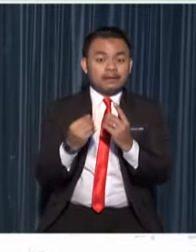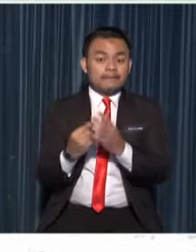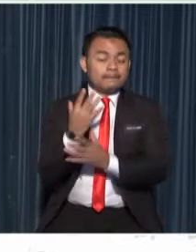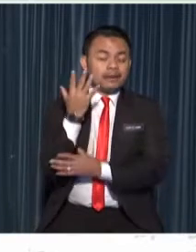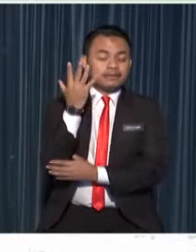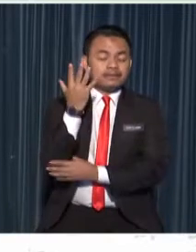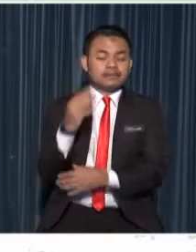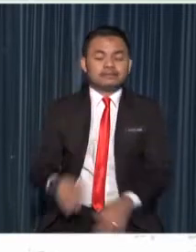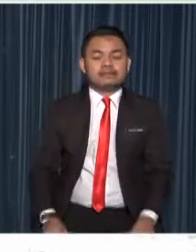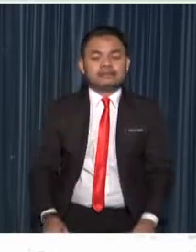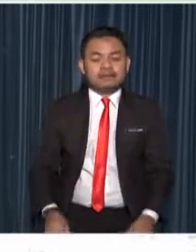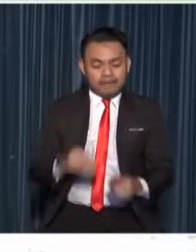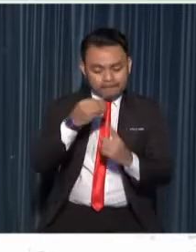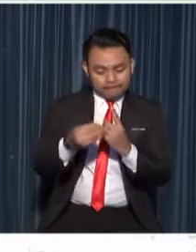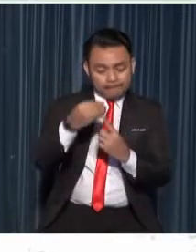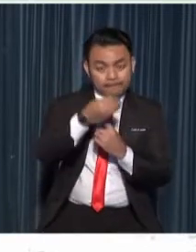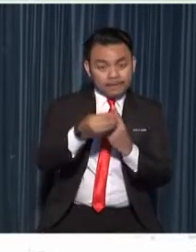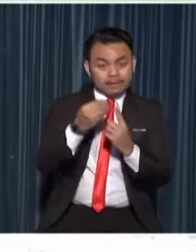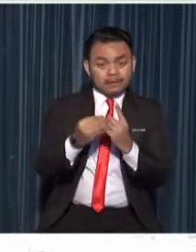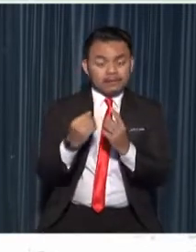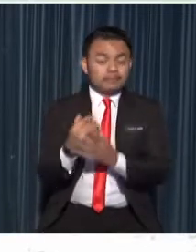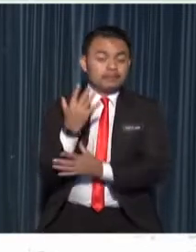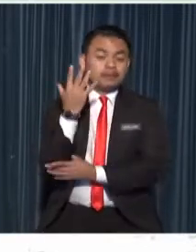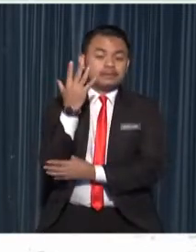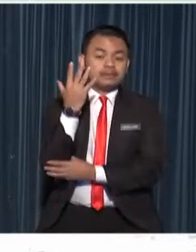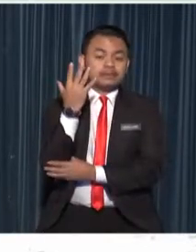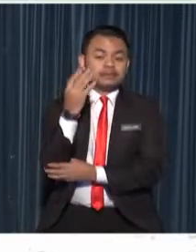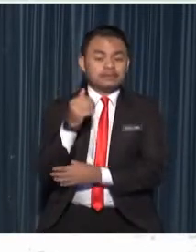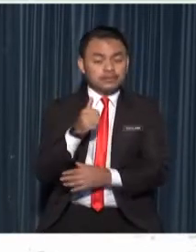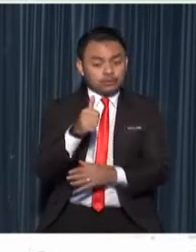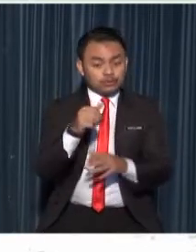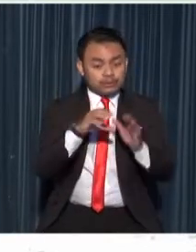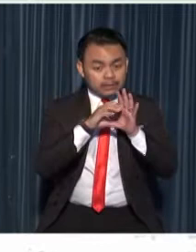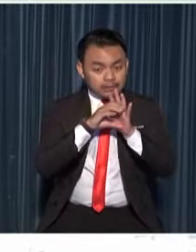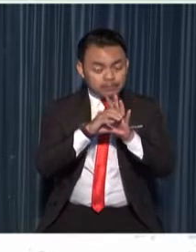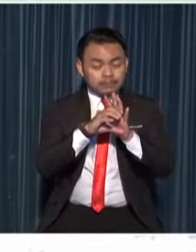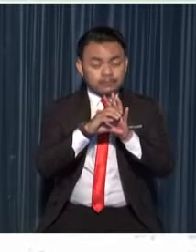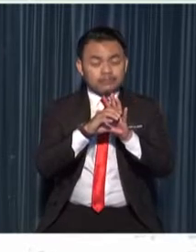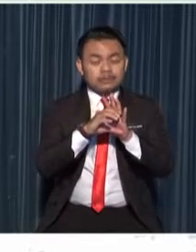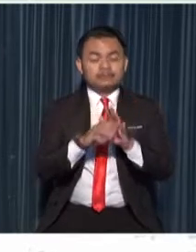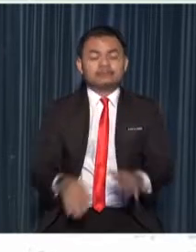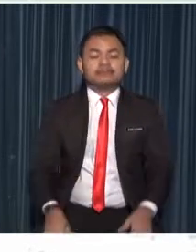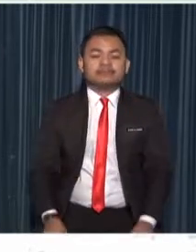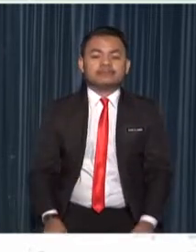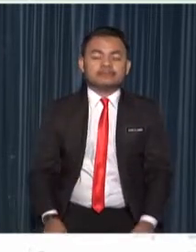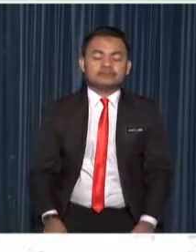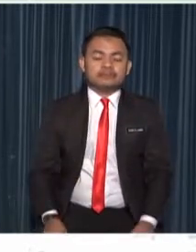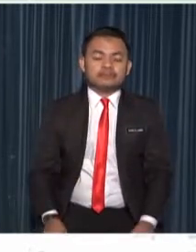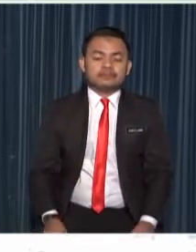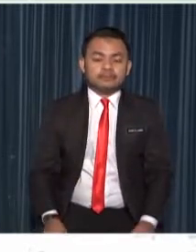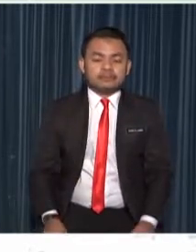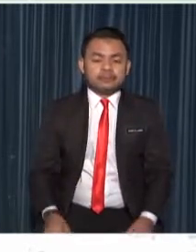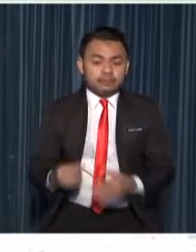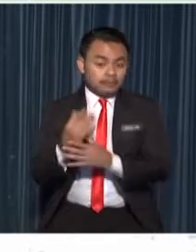the banana plant is a good example of a plant that reproduces